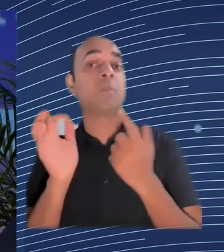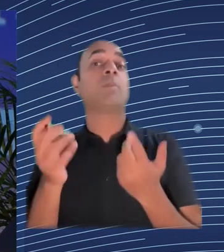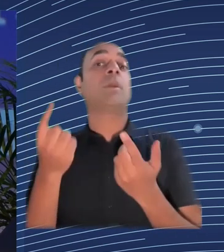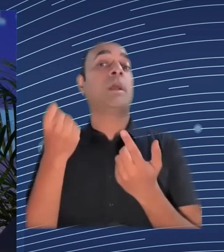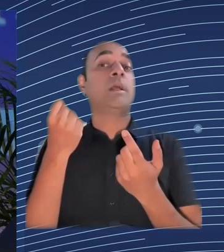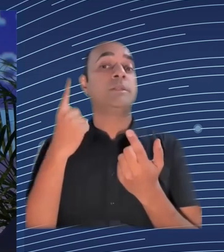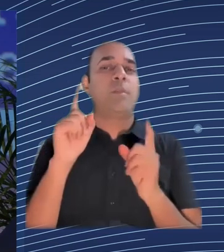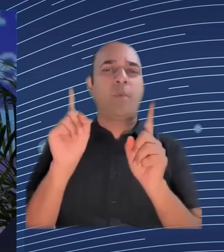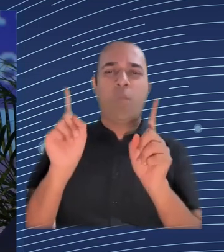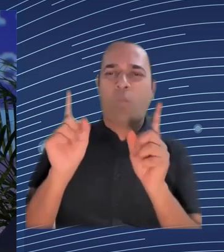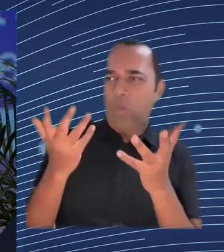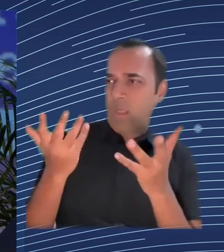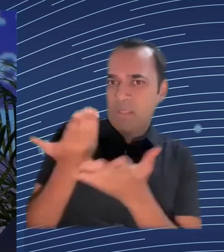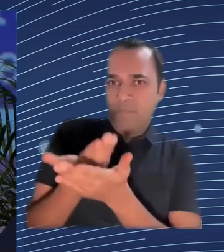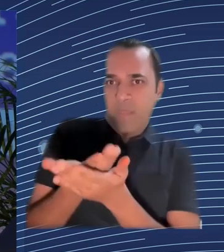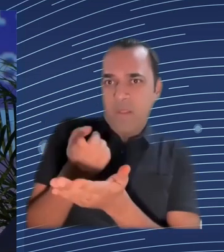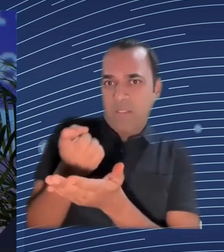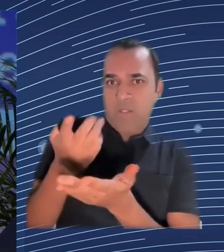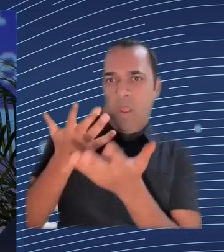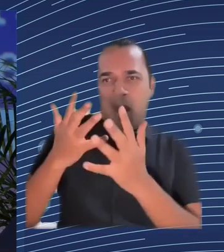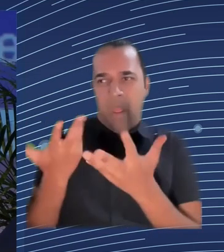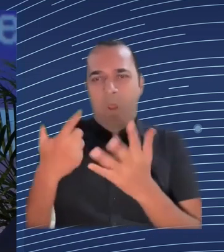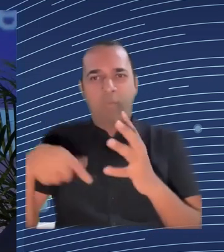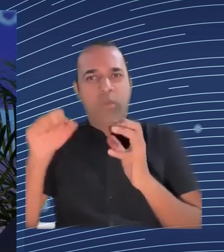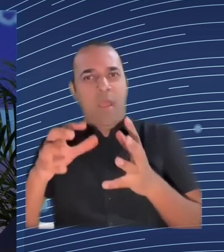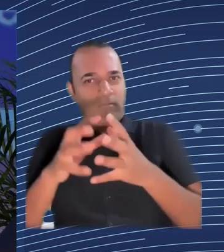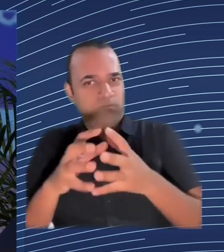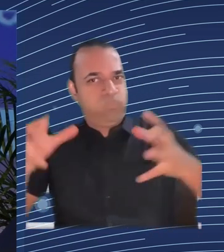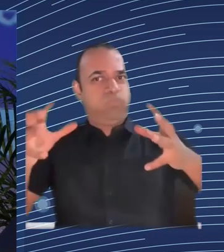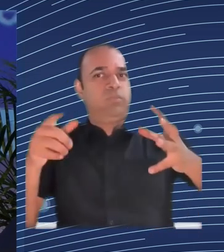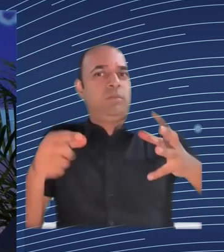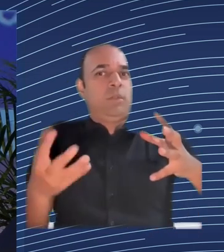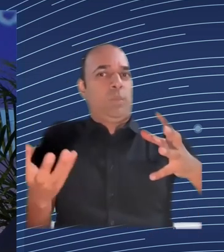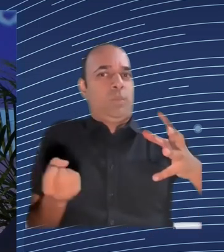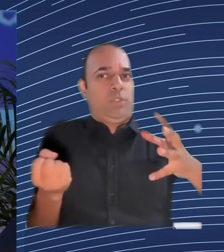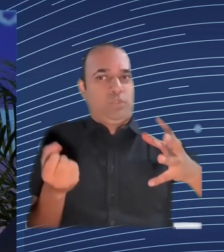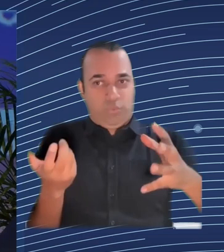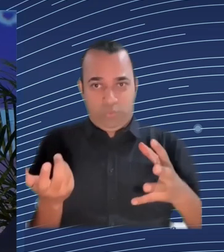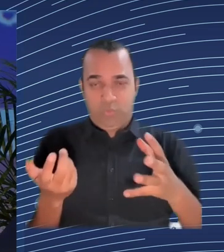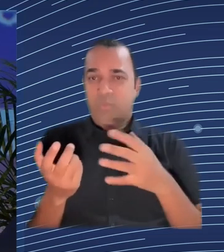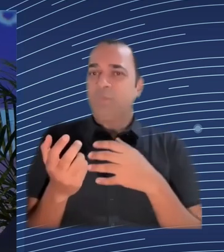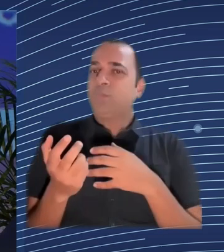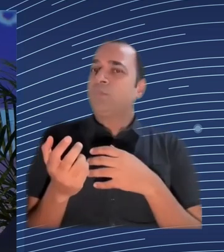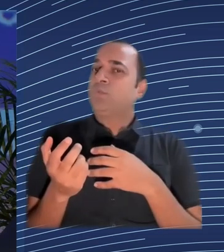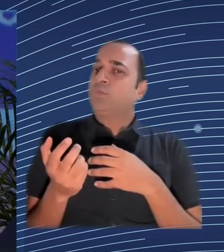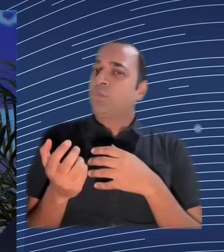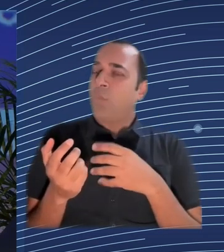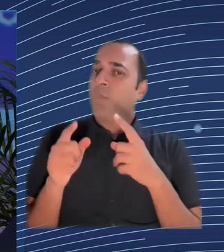putting this data together we want to understand well how are people earning how can you earn more are are